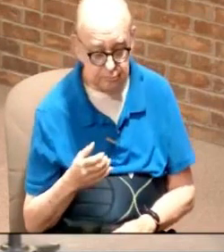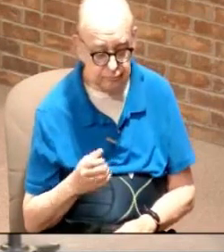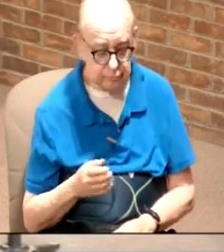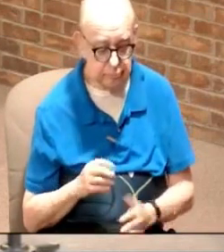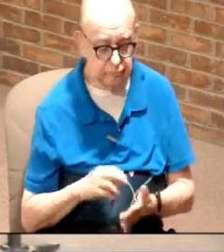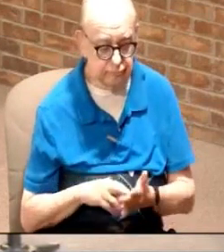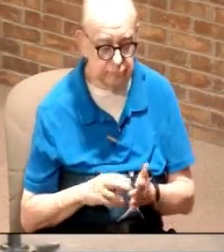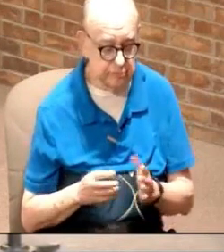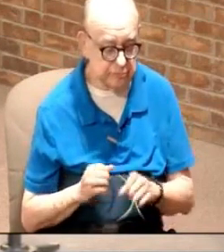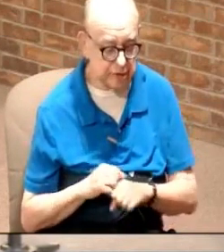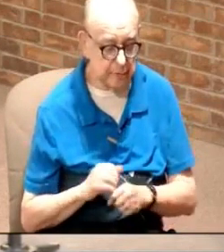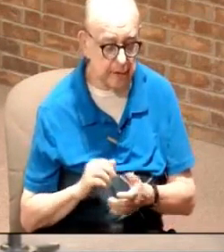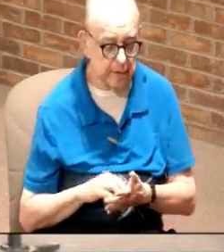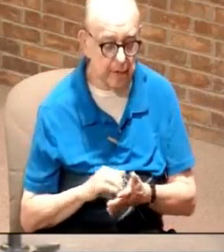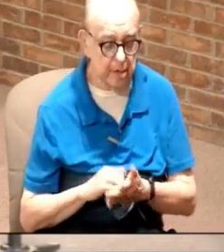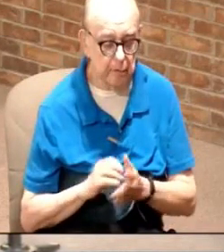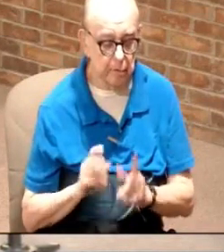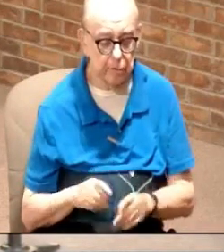Does that make them lost?